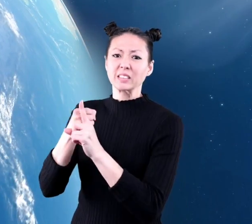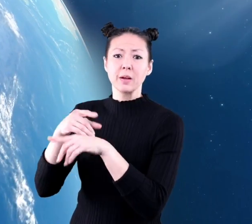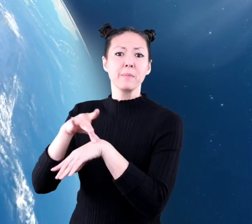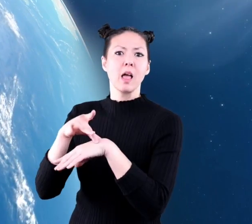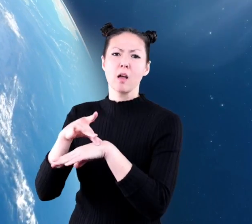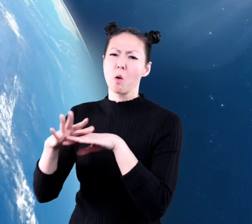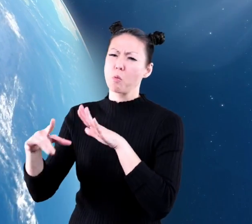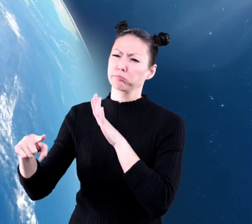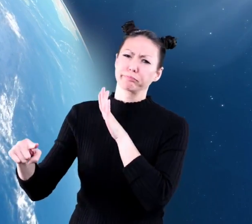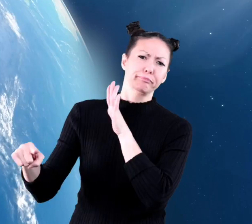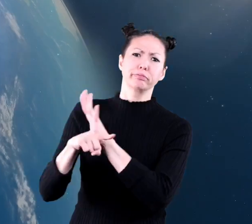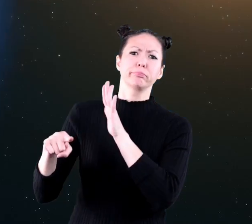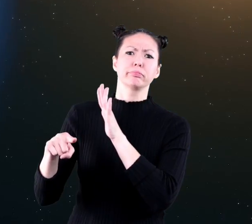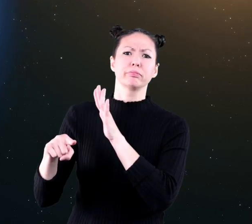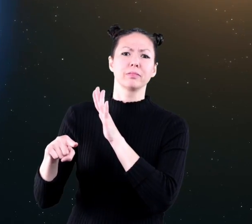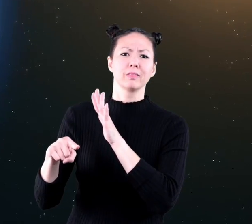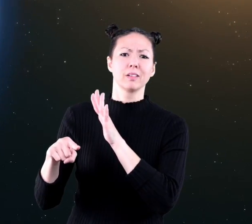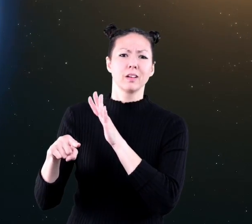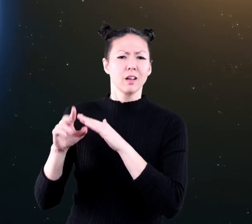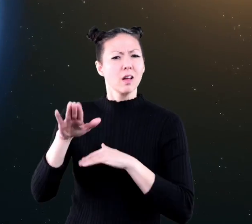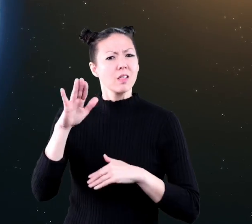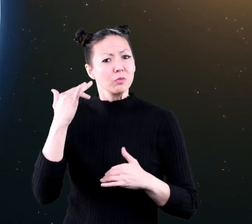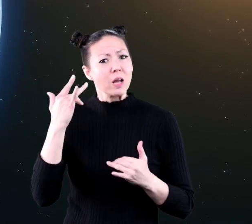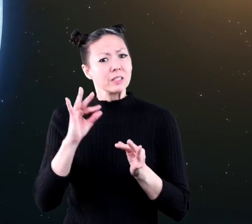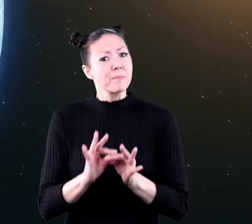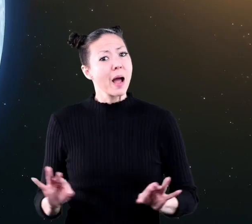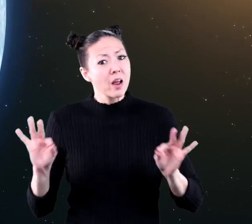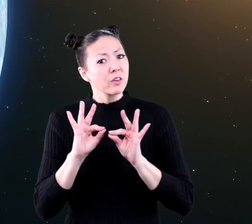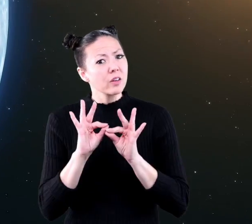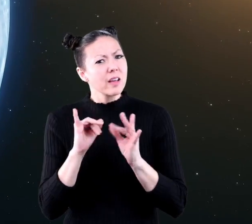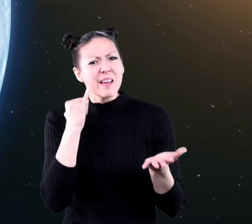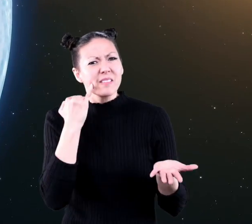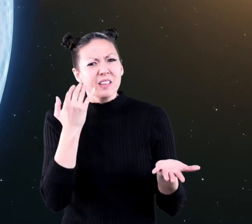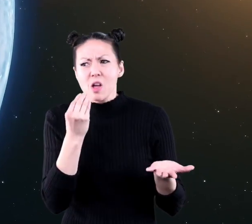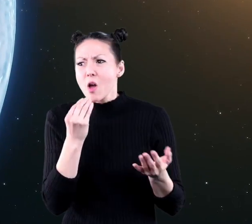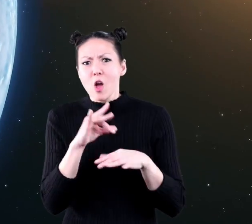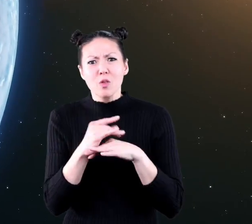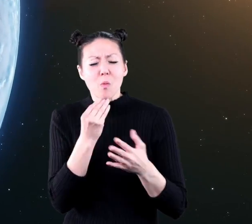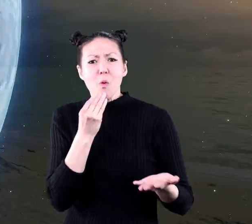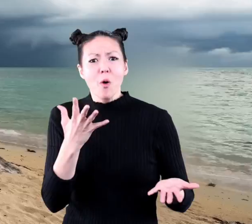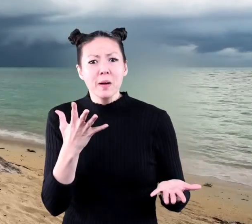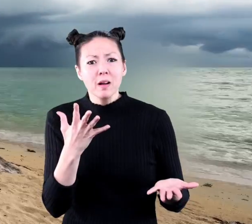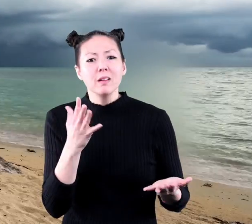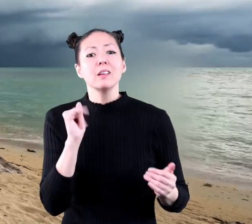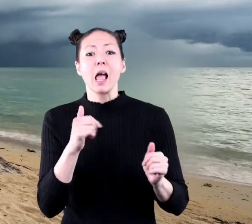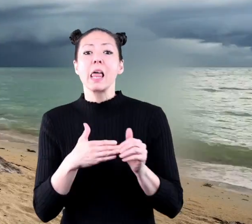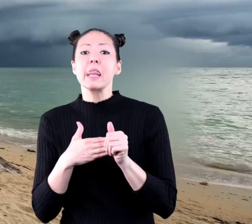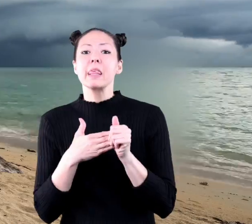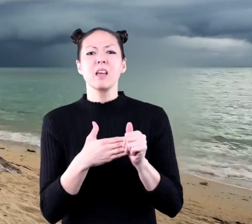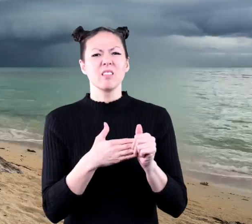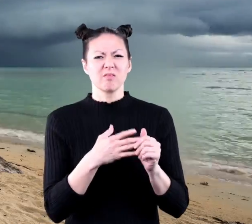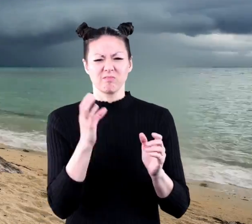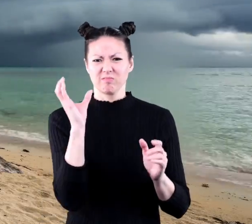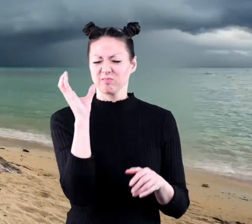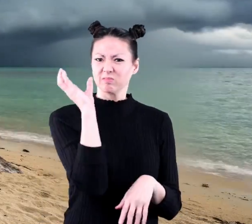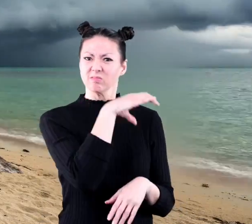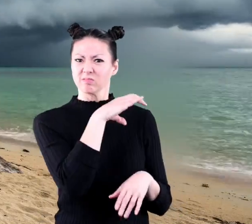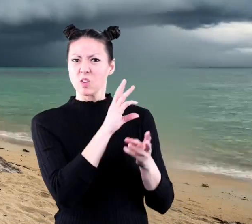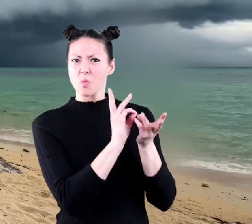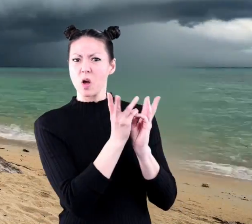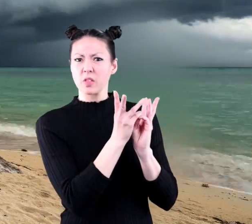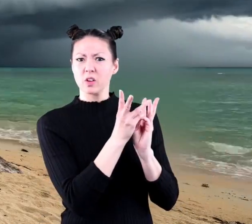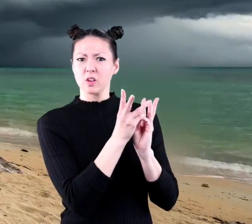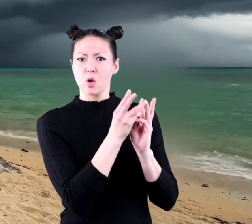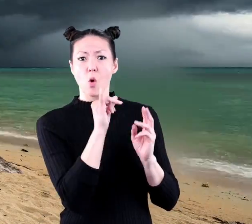planet negatively. So why does it matter if Earth gets warmer? Well, it can lead to unusual